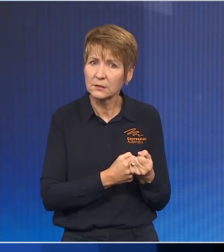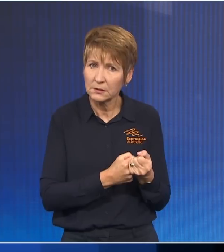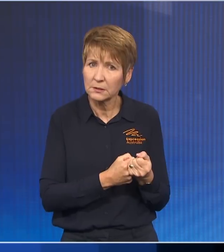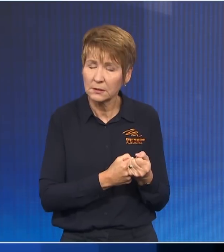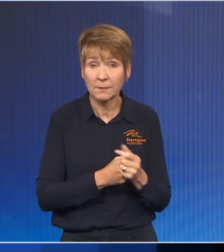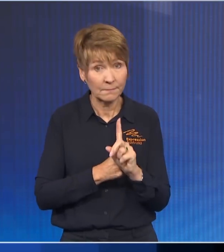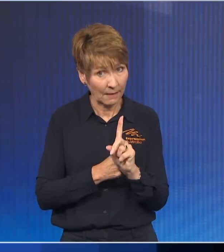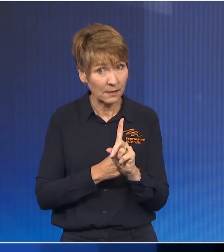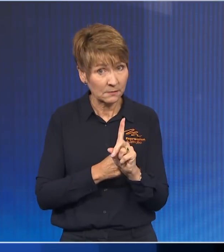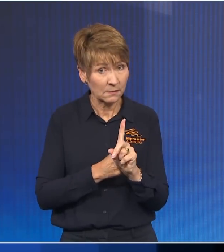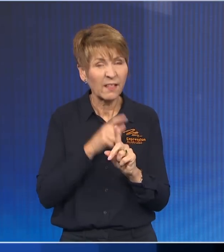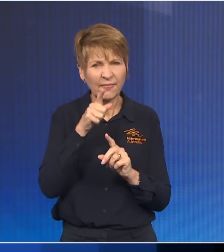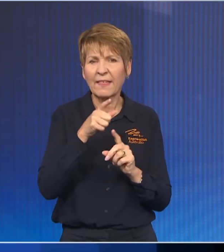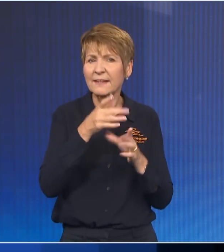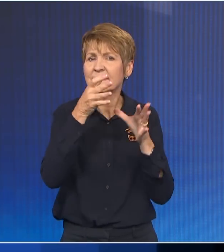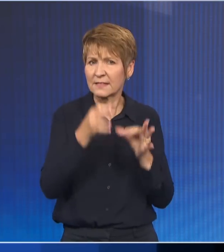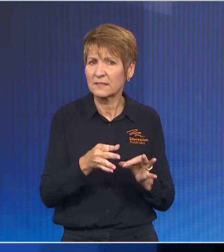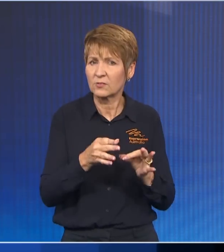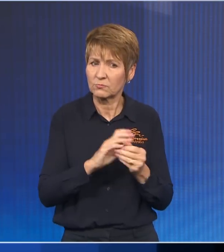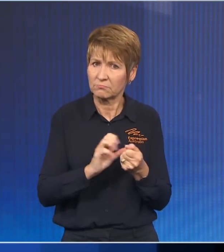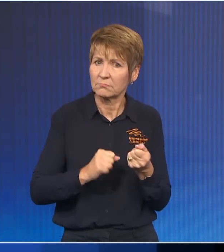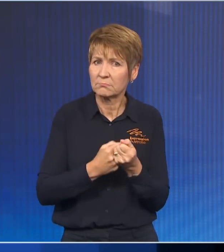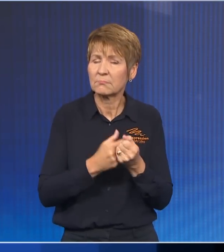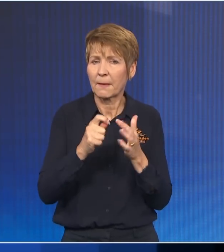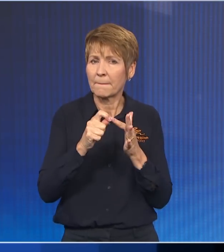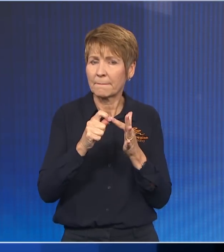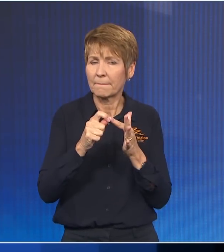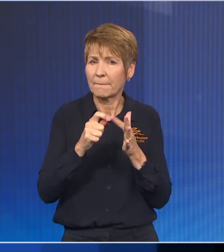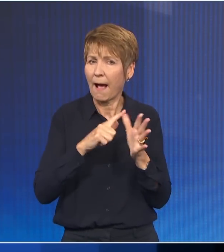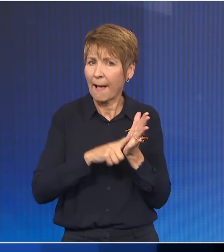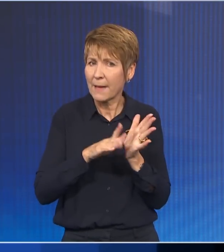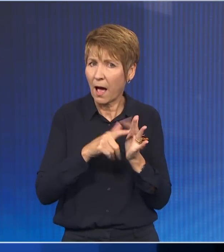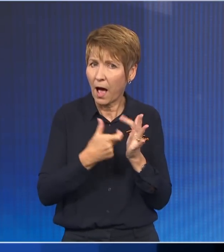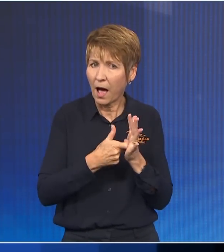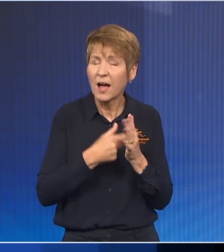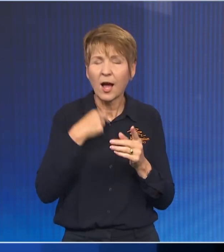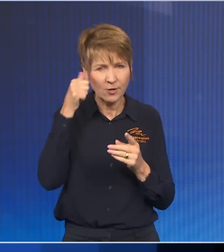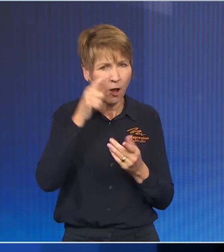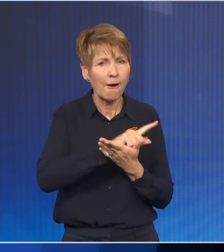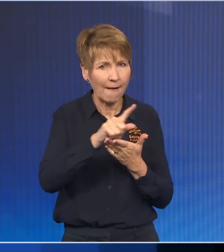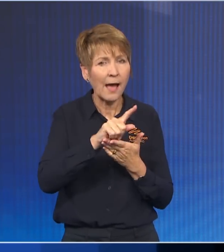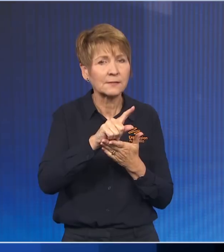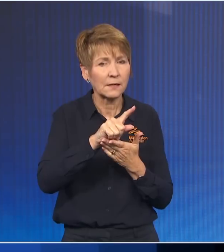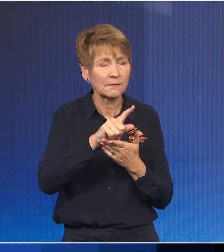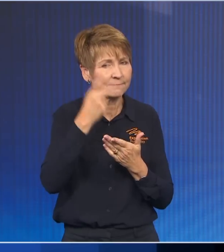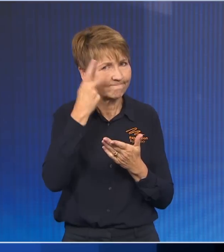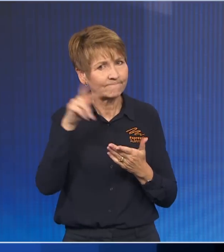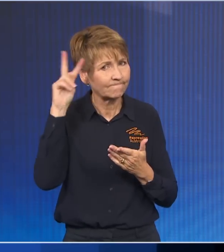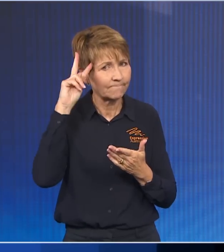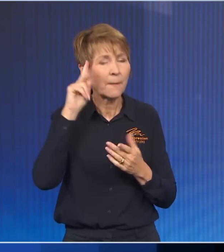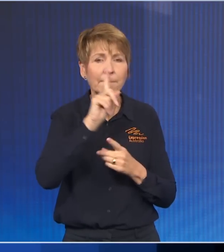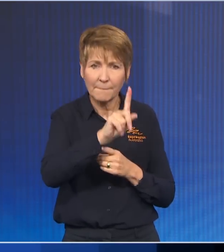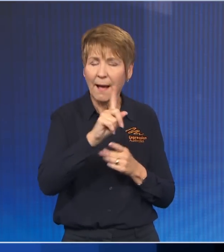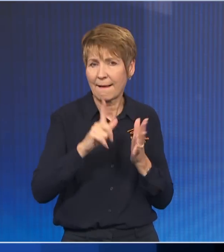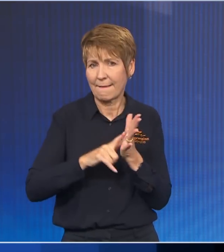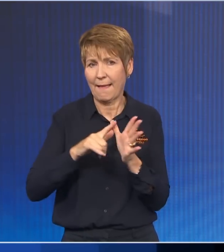decision to back Clive Palmer, even though we reversed it, meant that the Labor Party was able to run